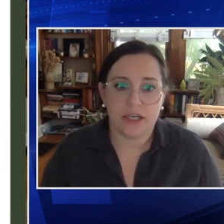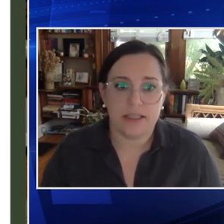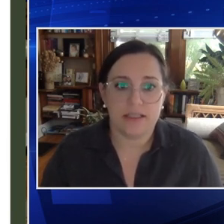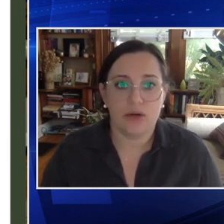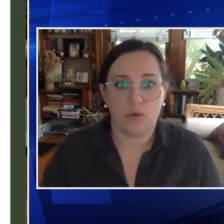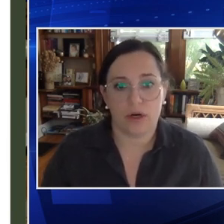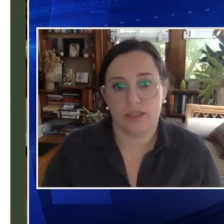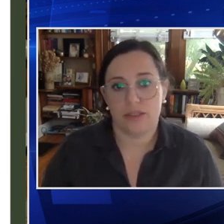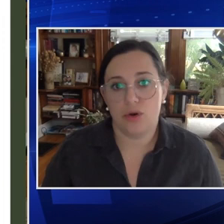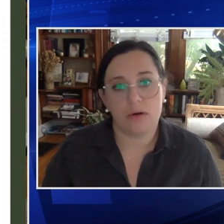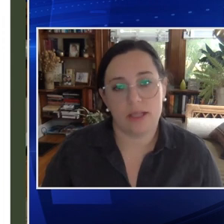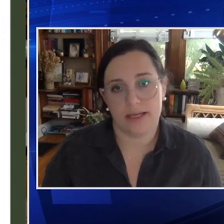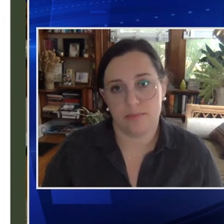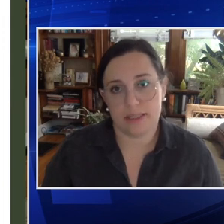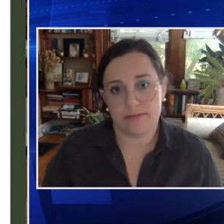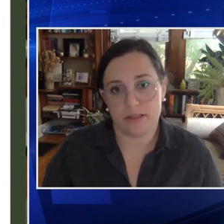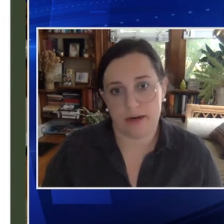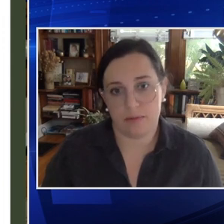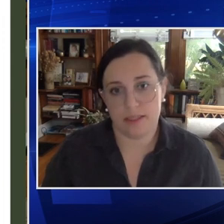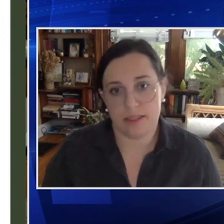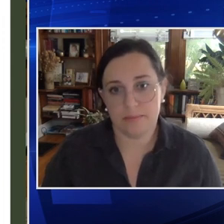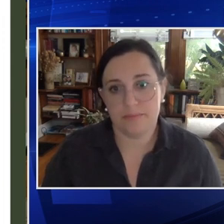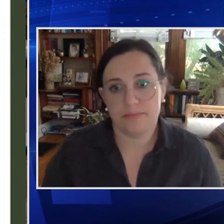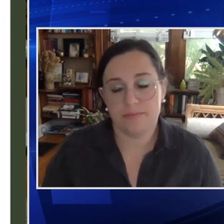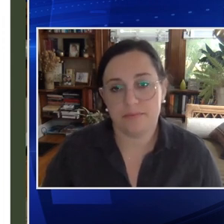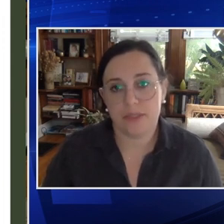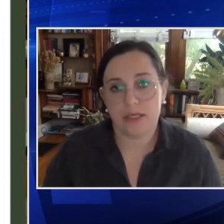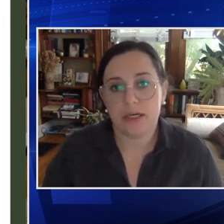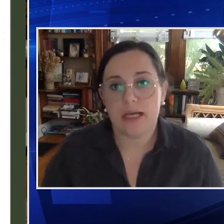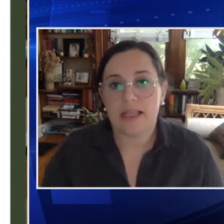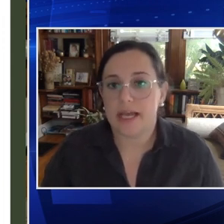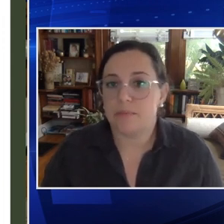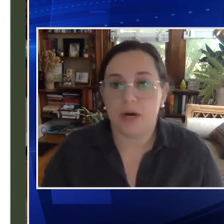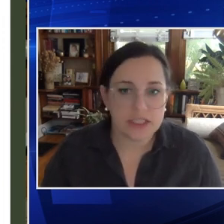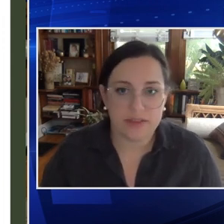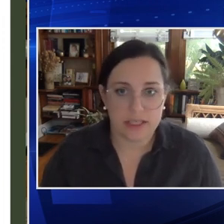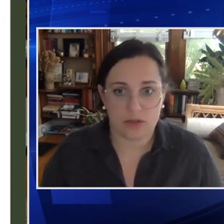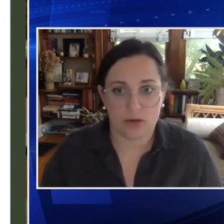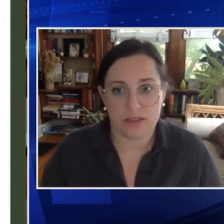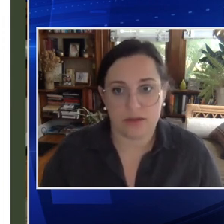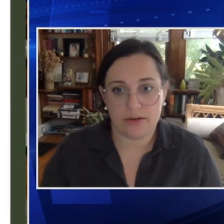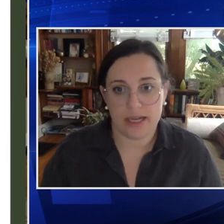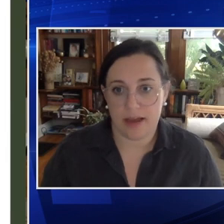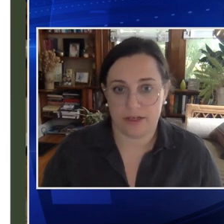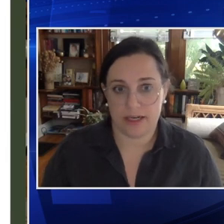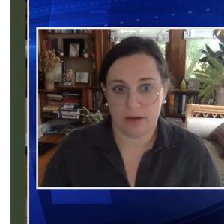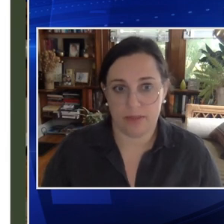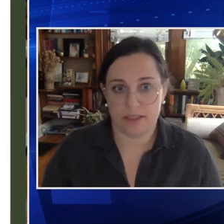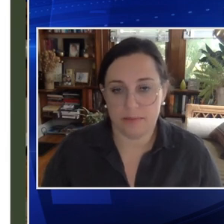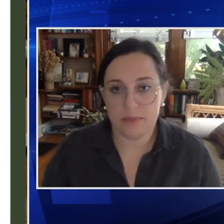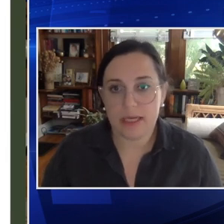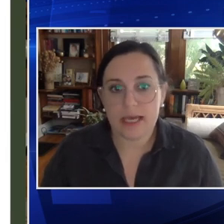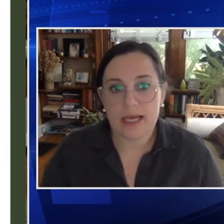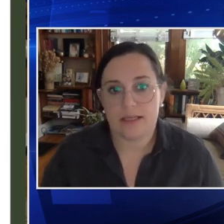and humanitarians worked to normalize beliefs about albinism. Like much of the discourse surrounding African